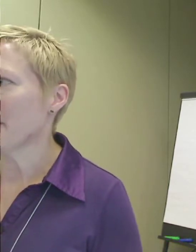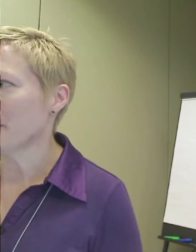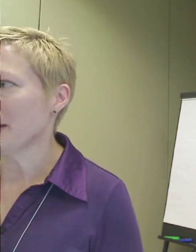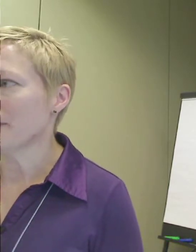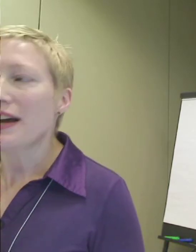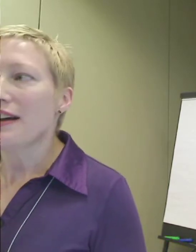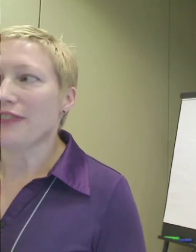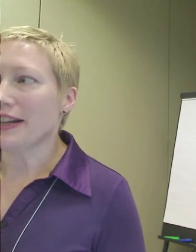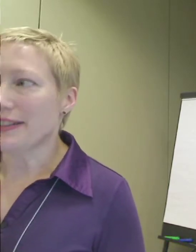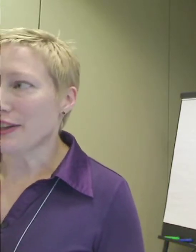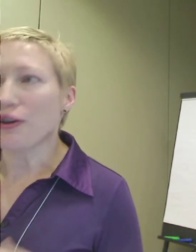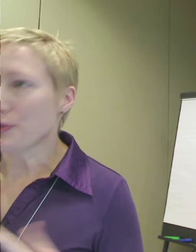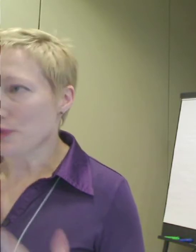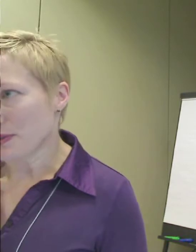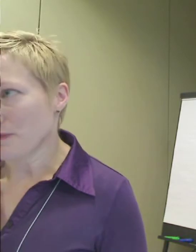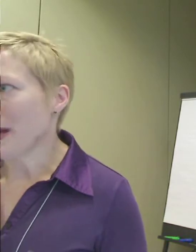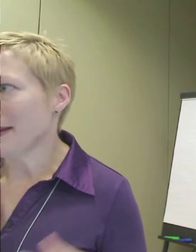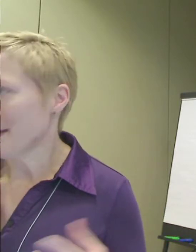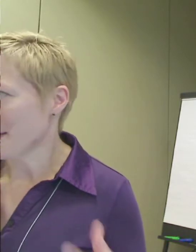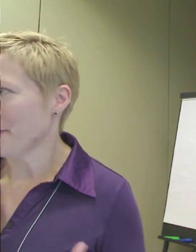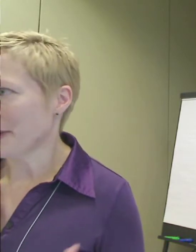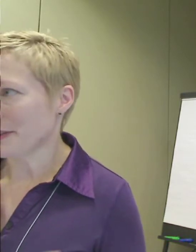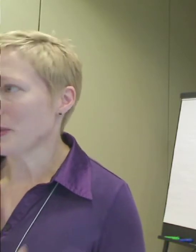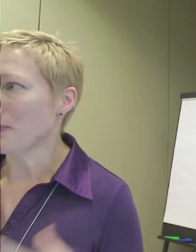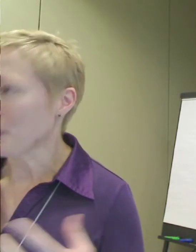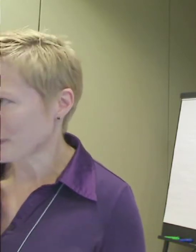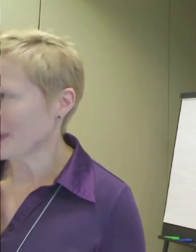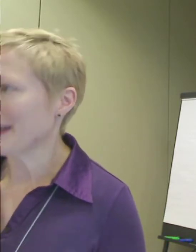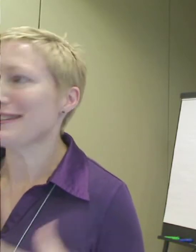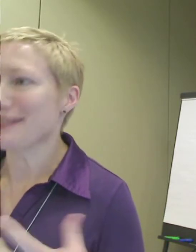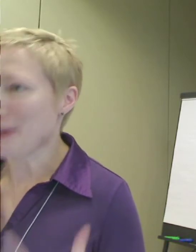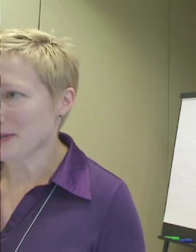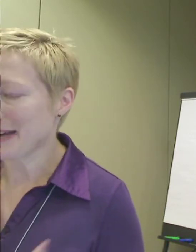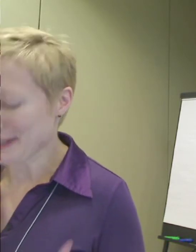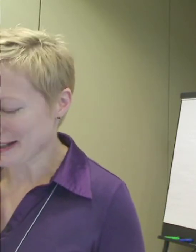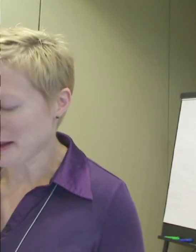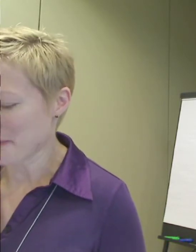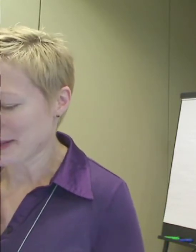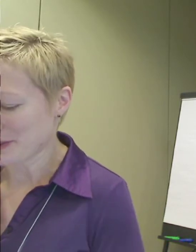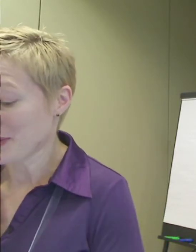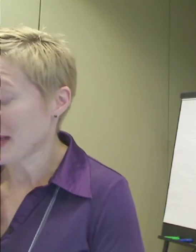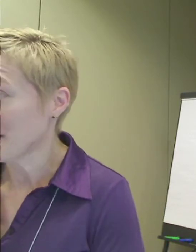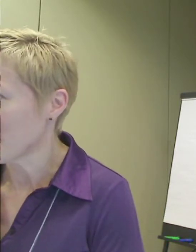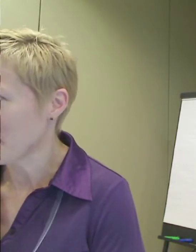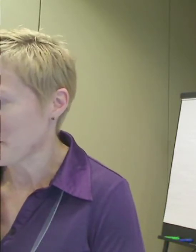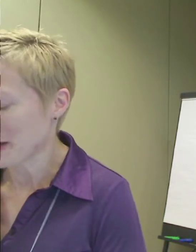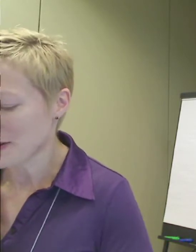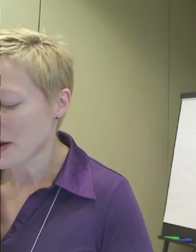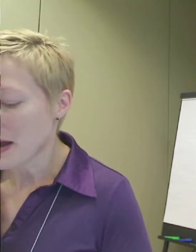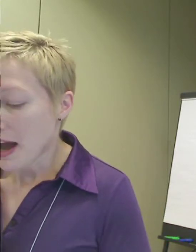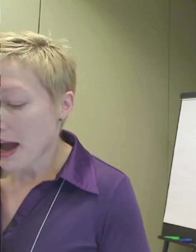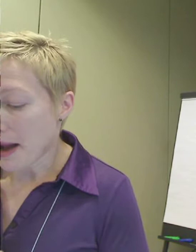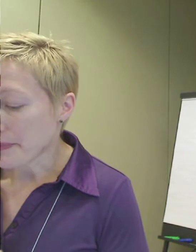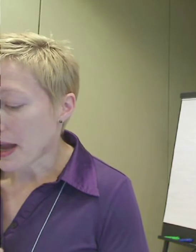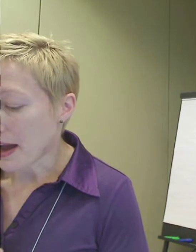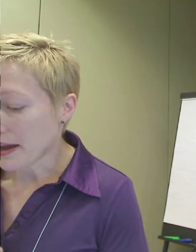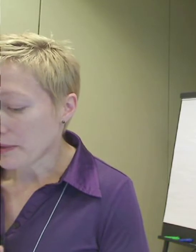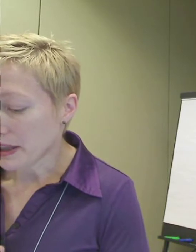group together and finding all sorts of ways to fund people's flights and hotels to come here. So thank you very much.